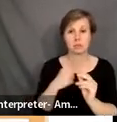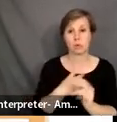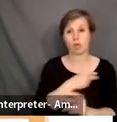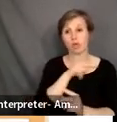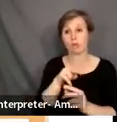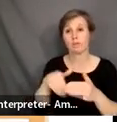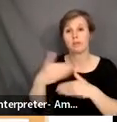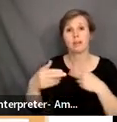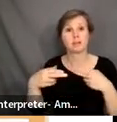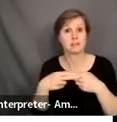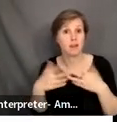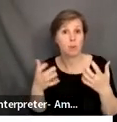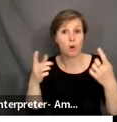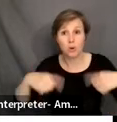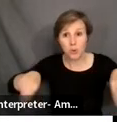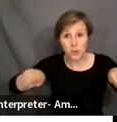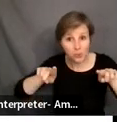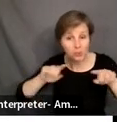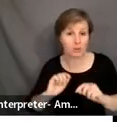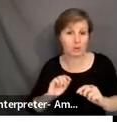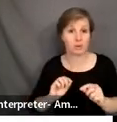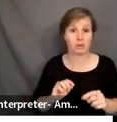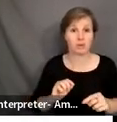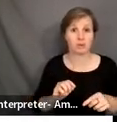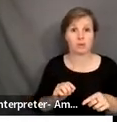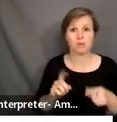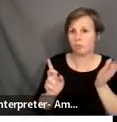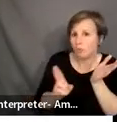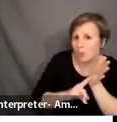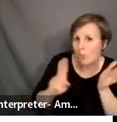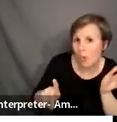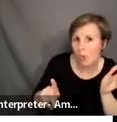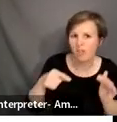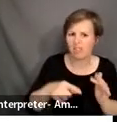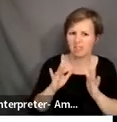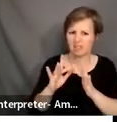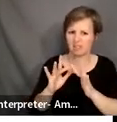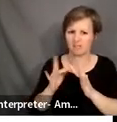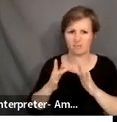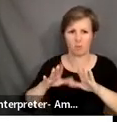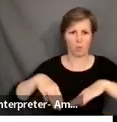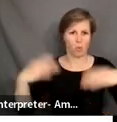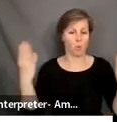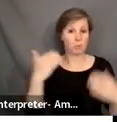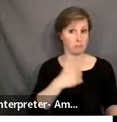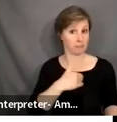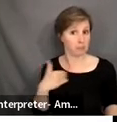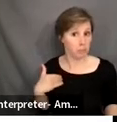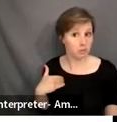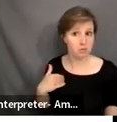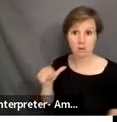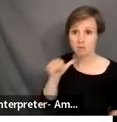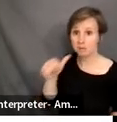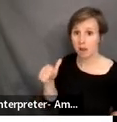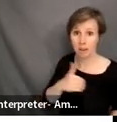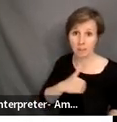next slide, I want to encourage all of you to enroll. These webinars are open to both members and non